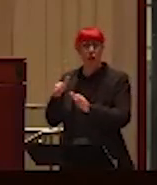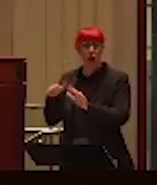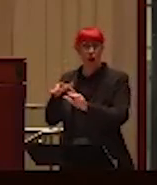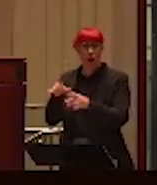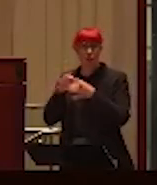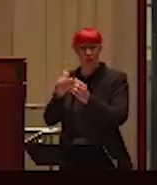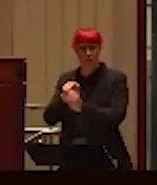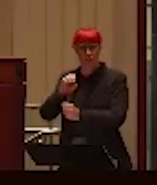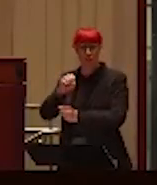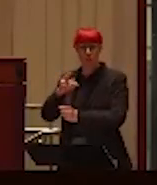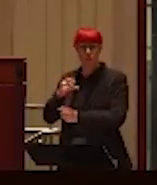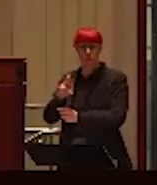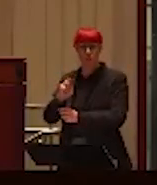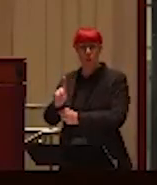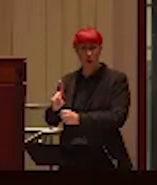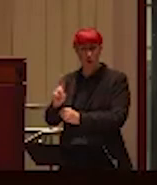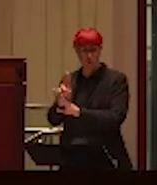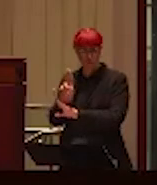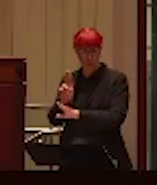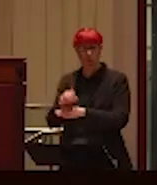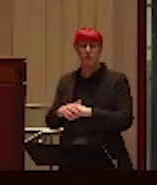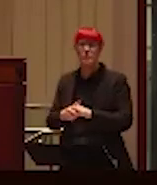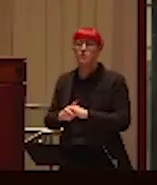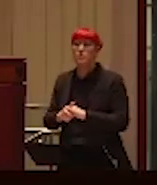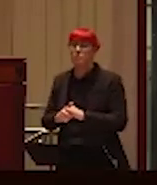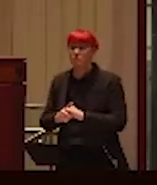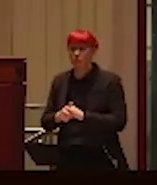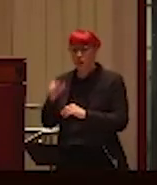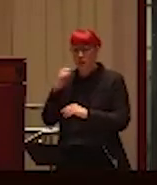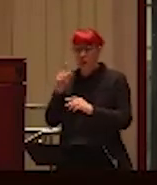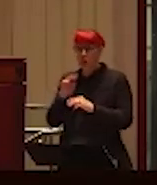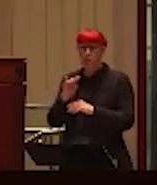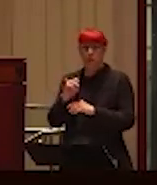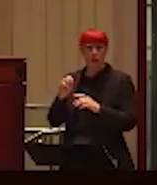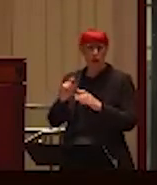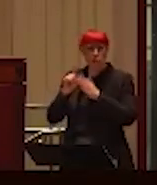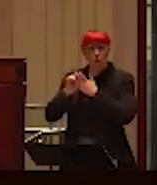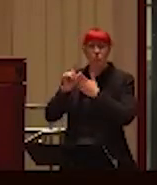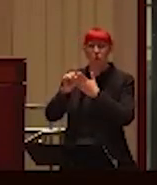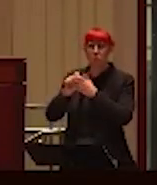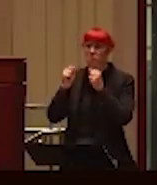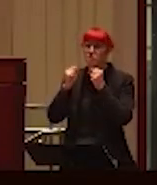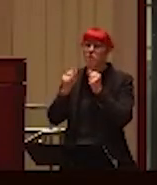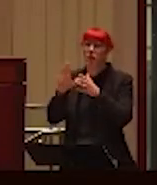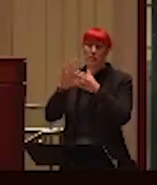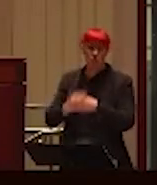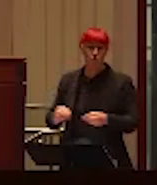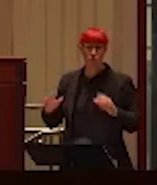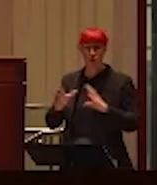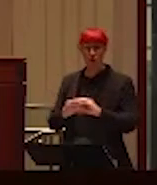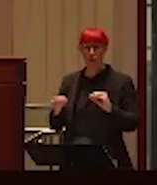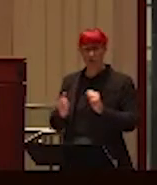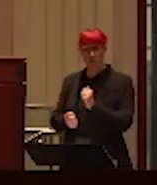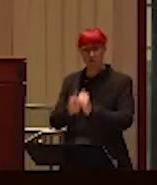media has produced literally thousands, if not tens of thousands, of stories about them. but almost none mention that the obvious,